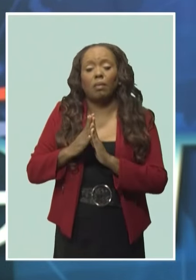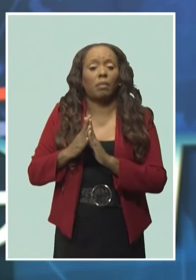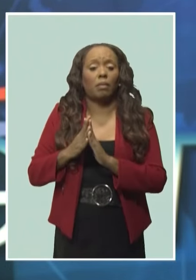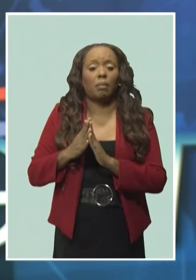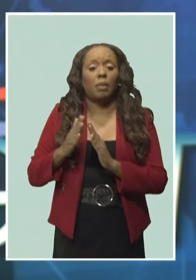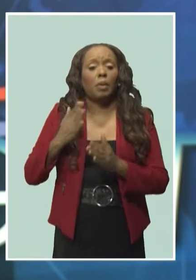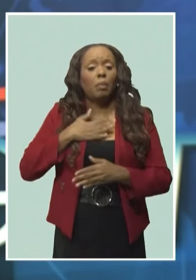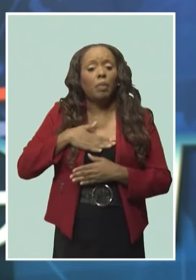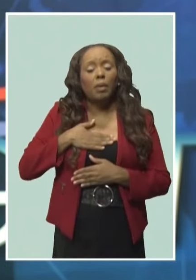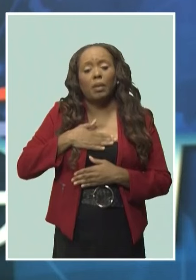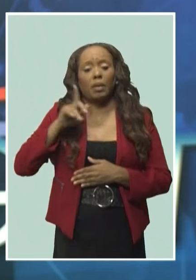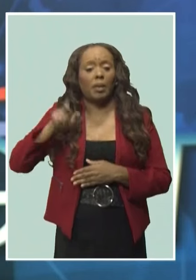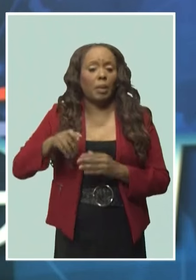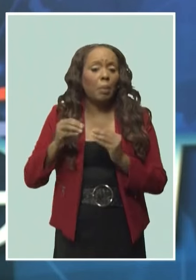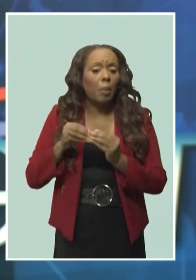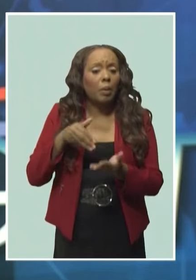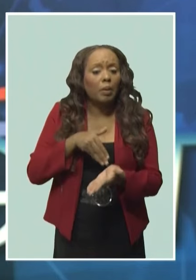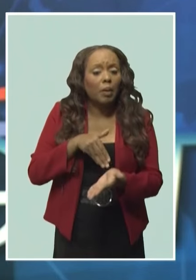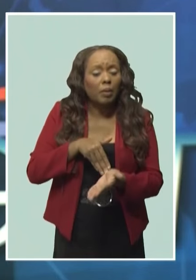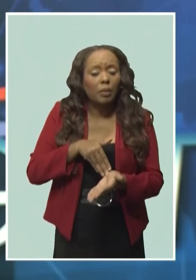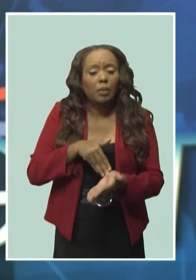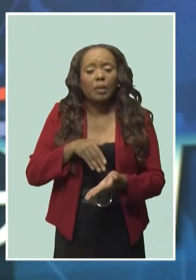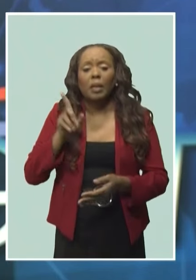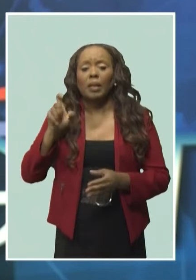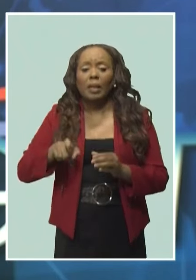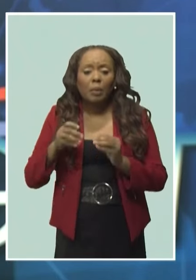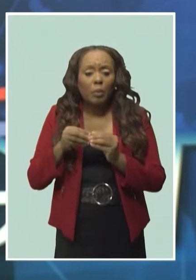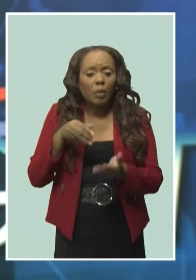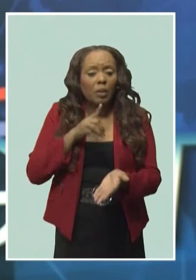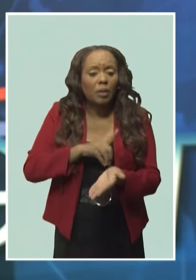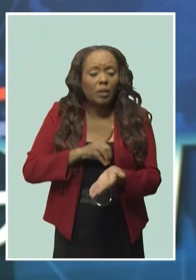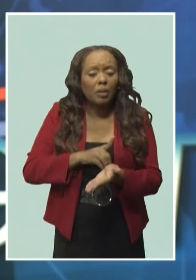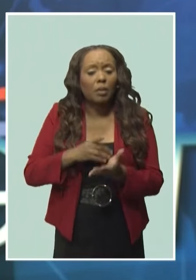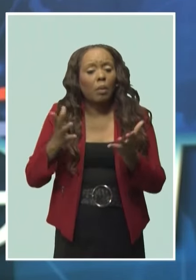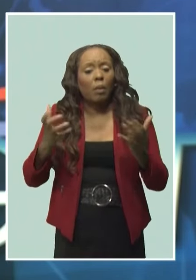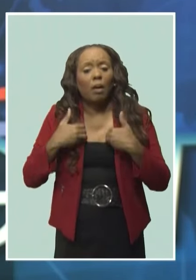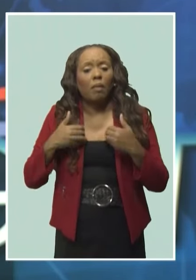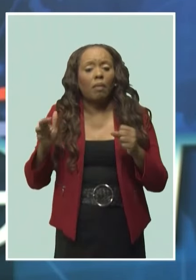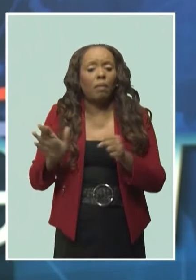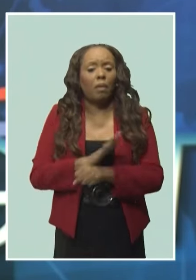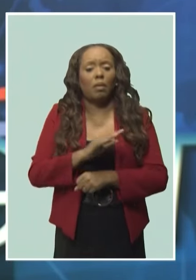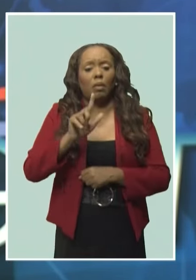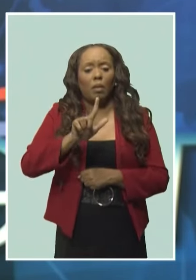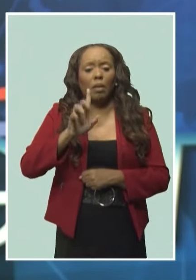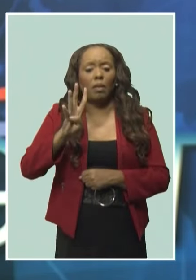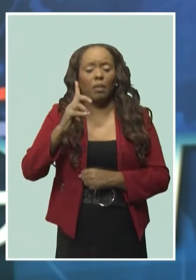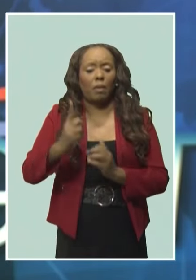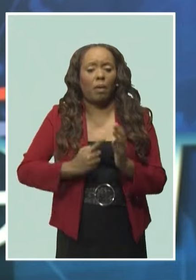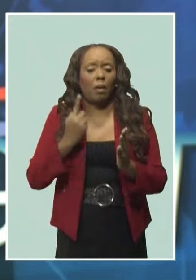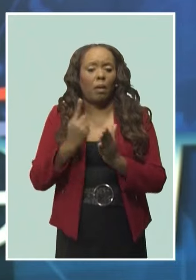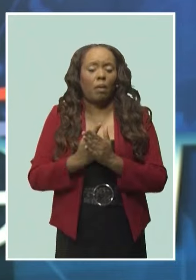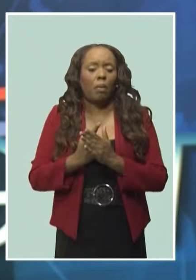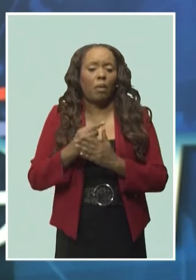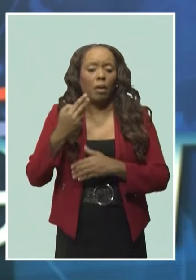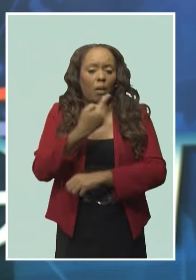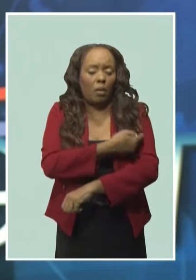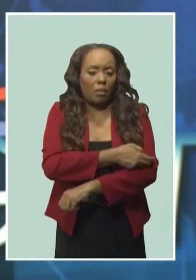areas and suggested this would be a major step in the move towards a fully operational 24-hour hospital.